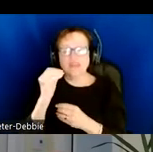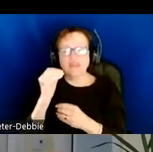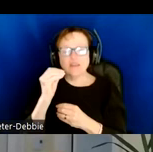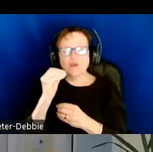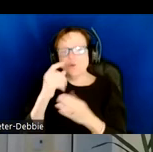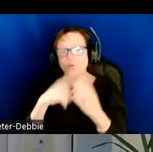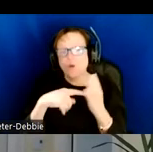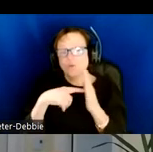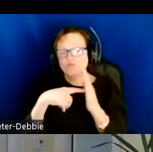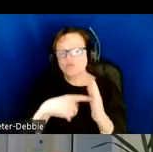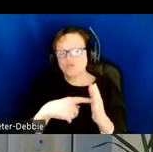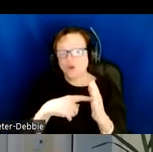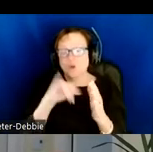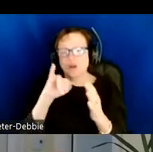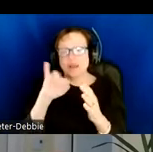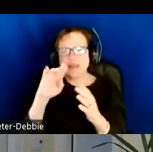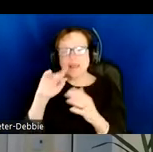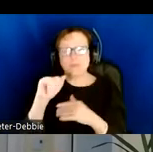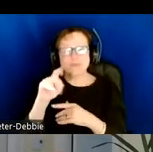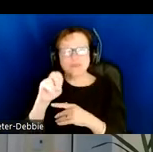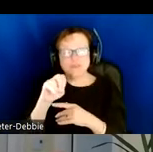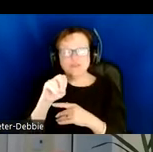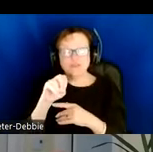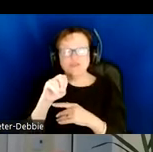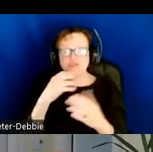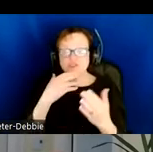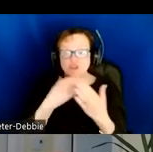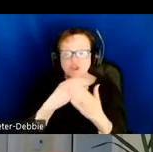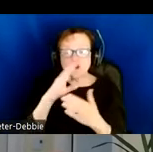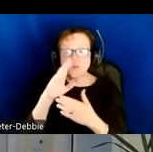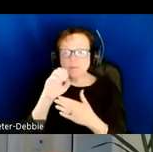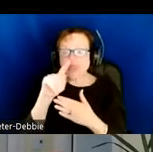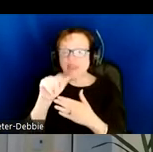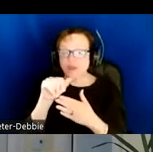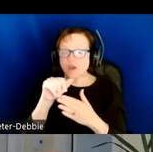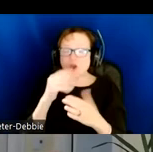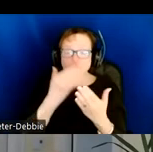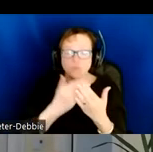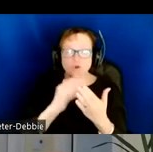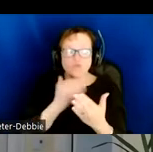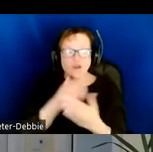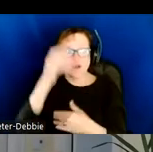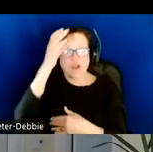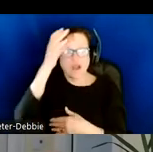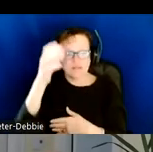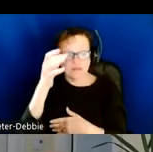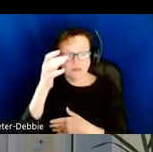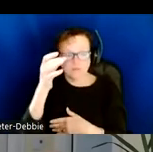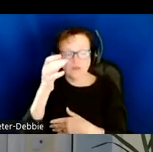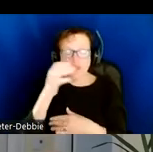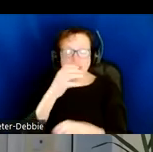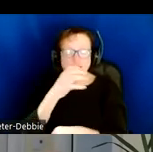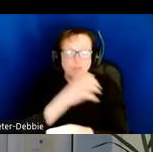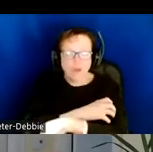that Image is a decent beta proof of concept system that enables and provides powerful audio